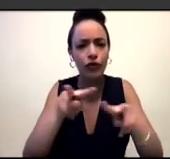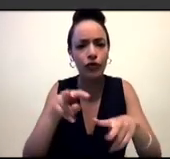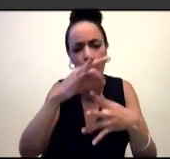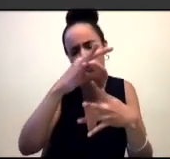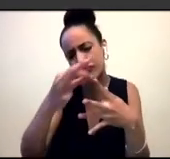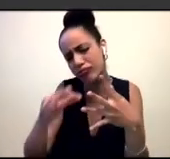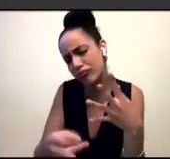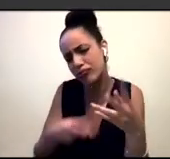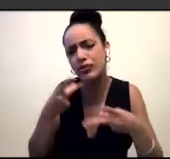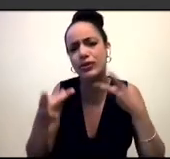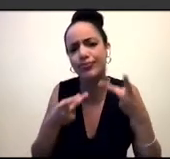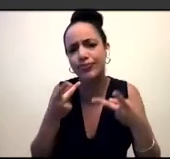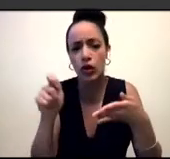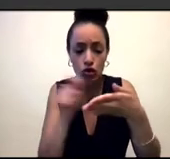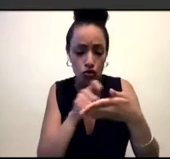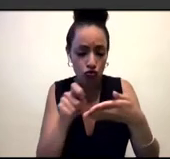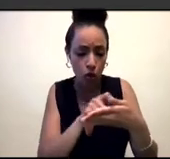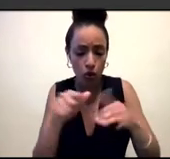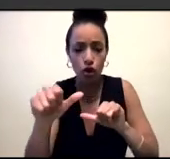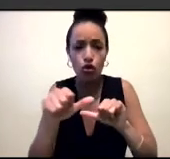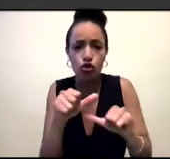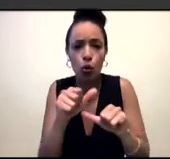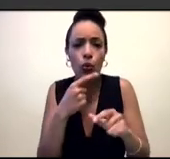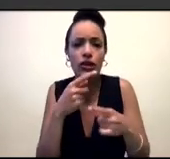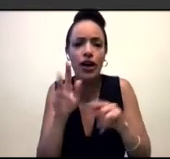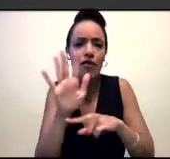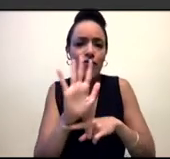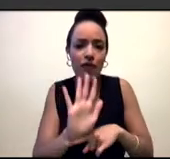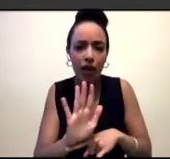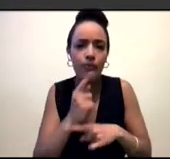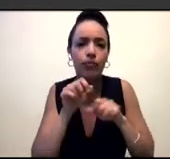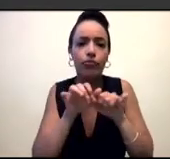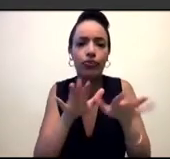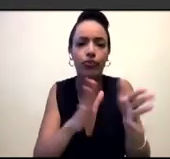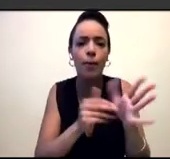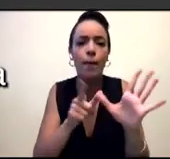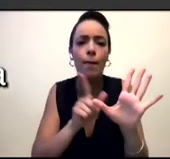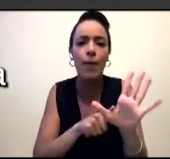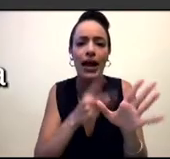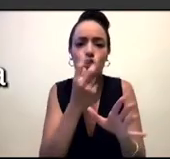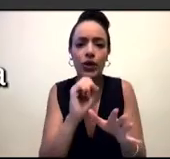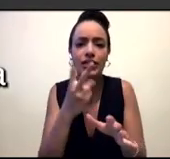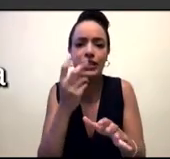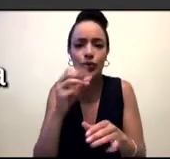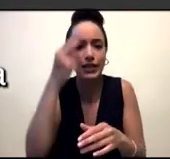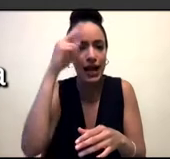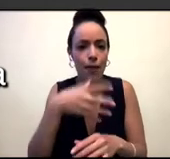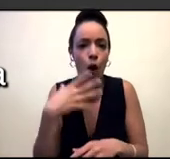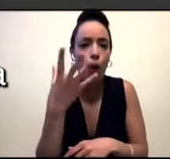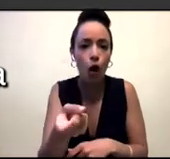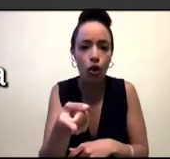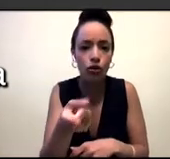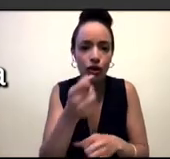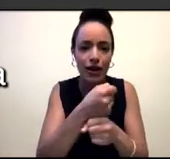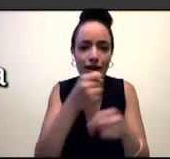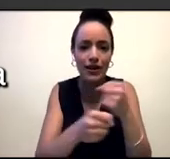wrote and directed a short film, Got Game, which was released in May 2020. Fariel Velmi ran a